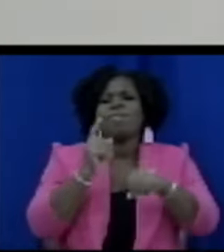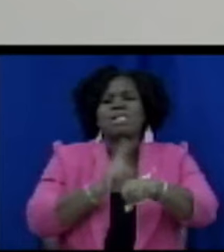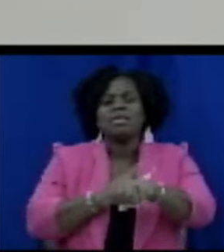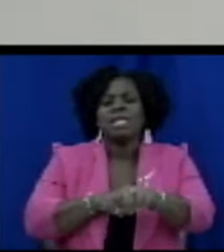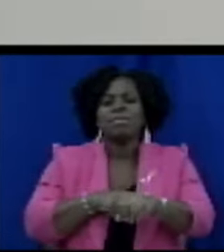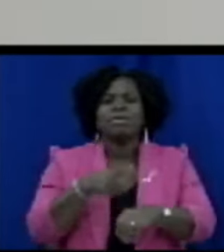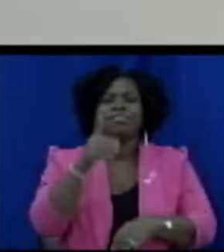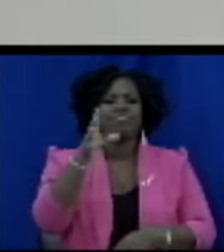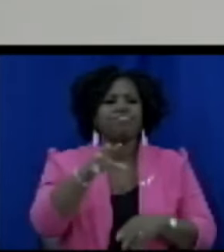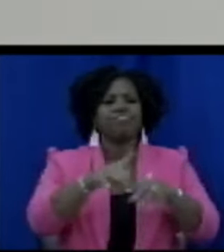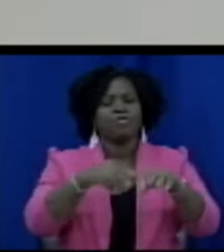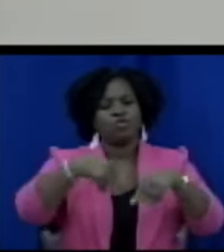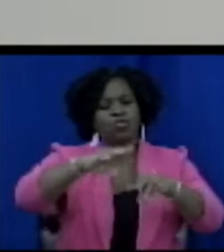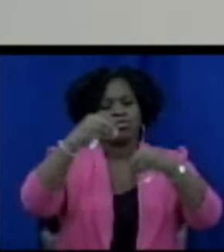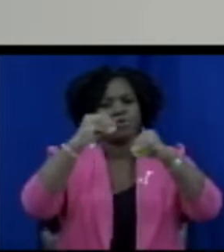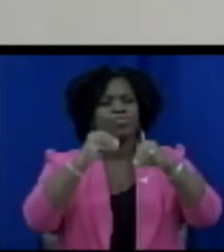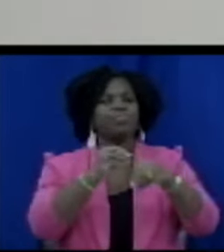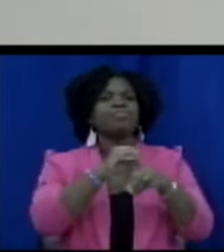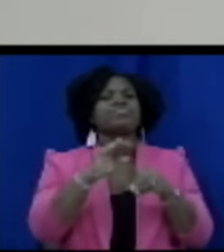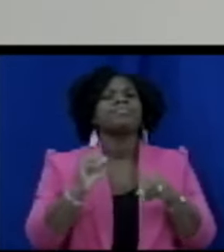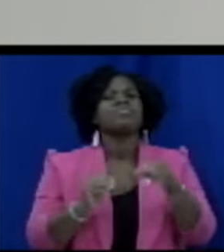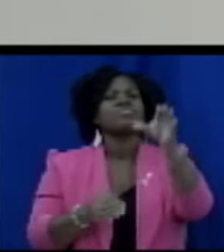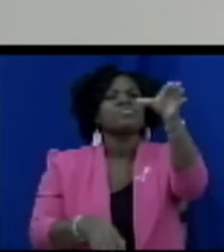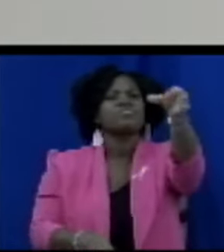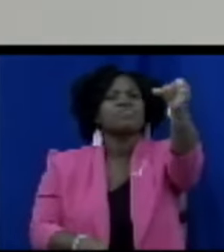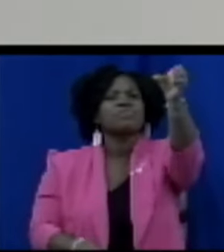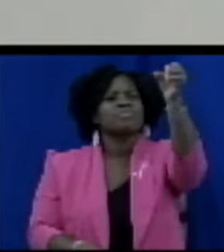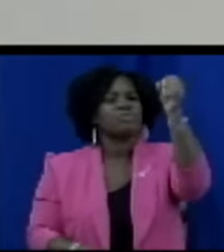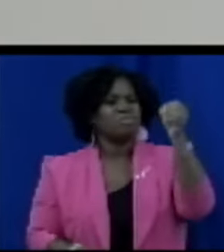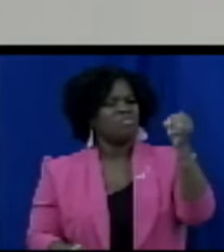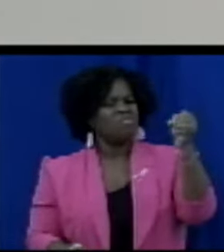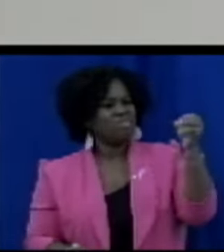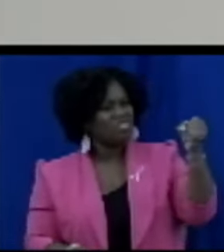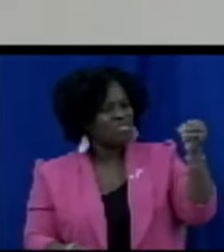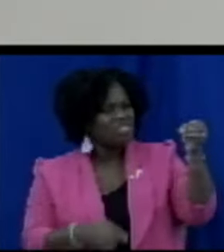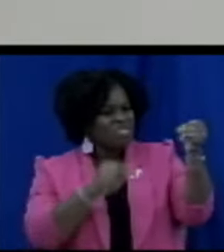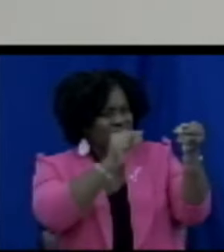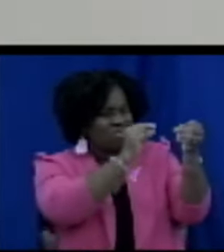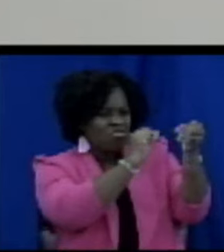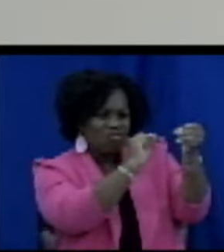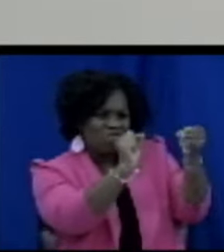pick up an item and the labeling is so small